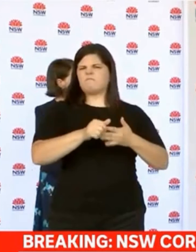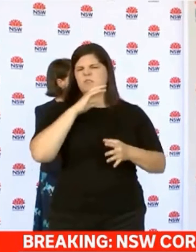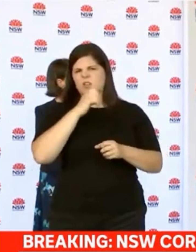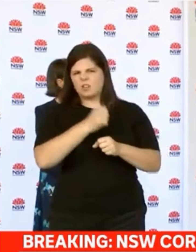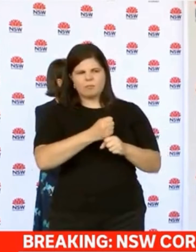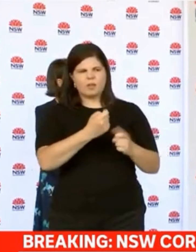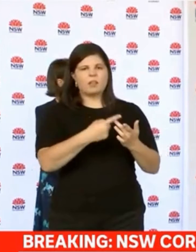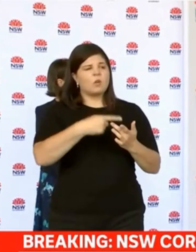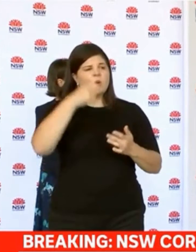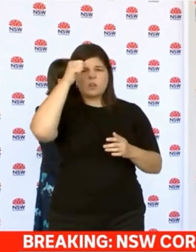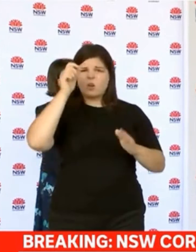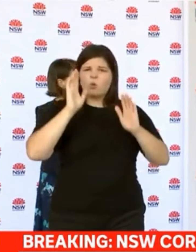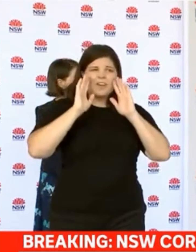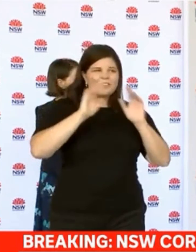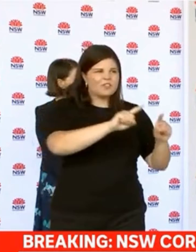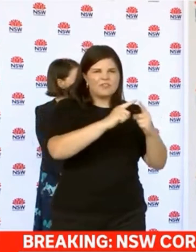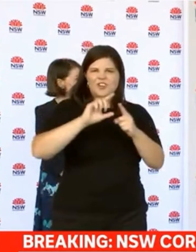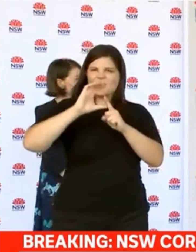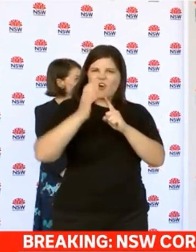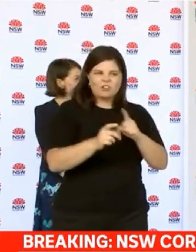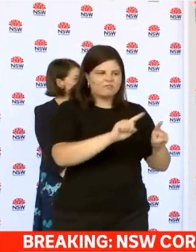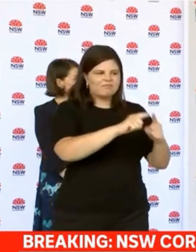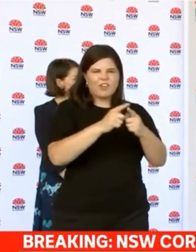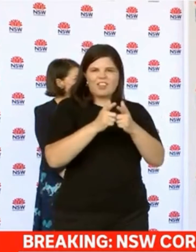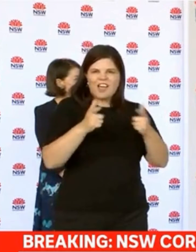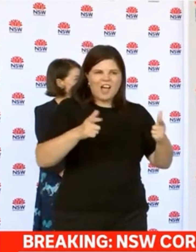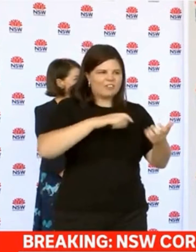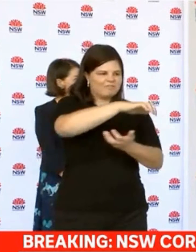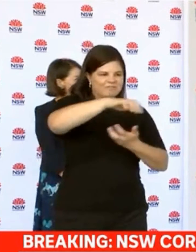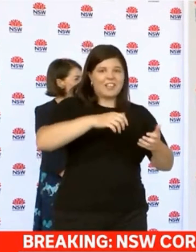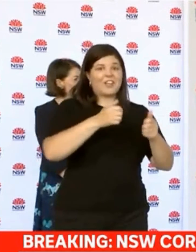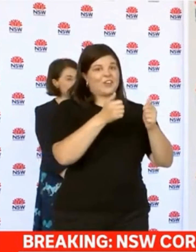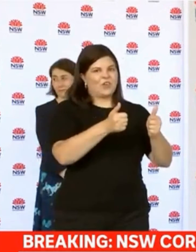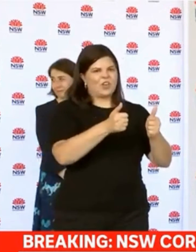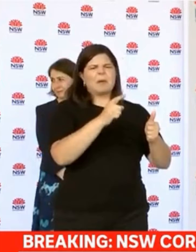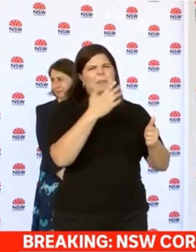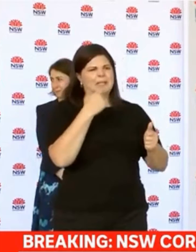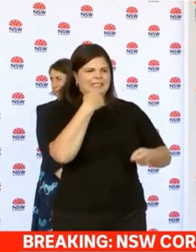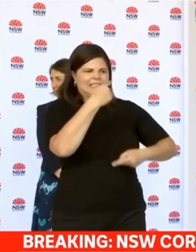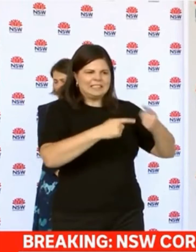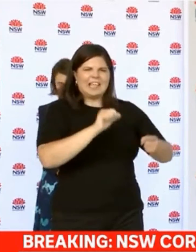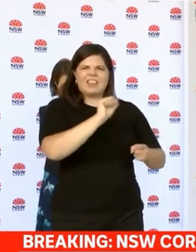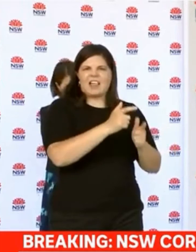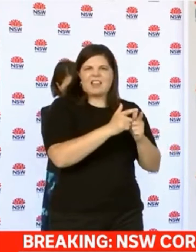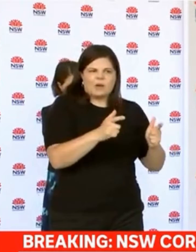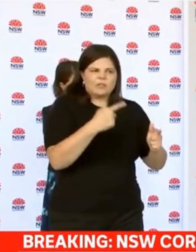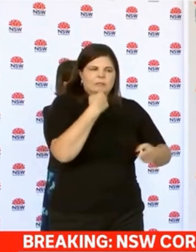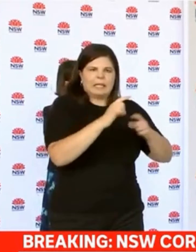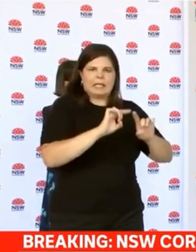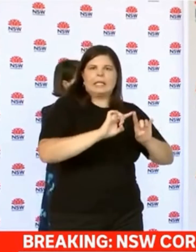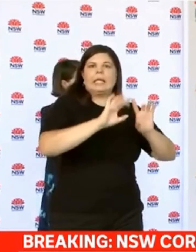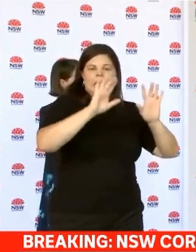various multicultural communities our wonderful multicultural communities that make up this fabulous nation do get the message to their communities